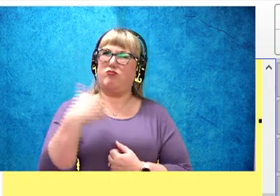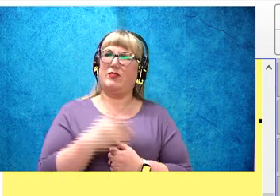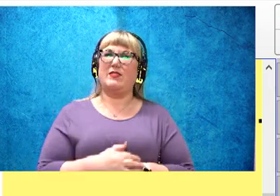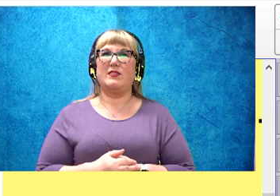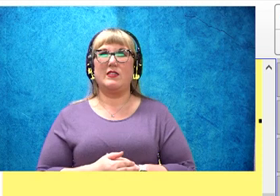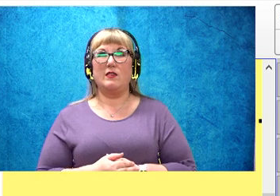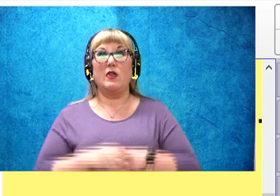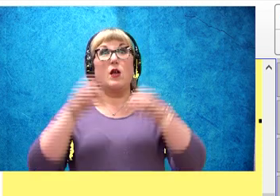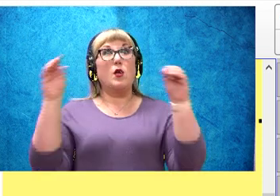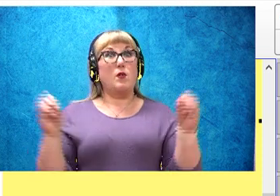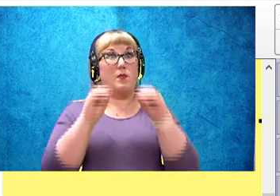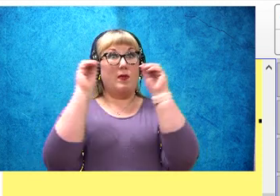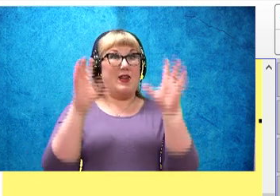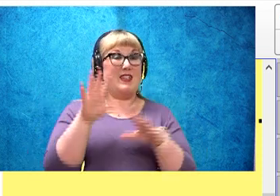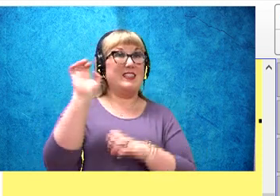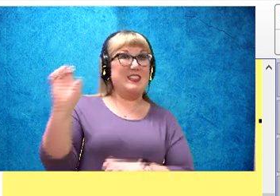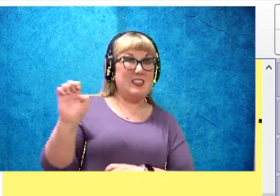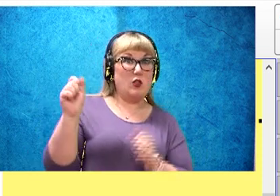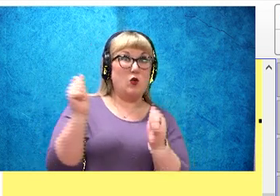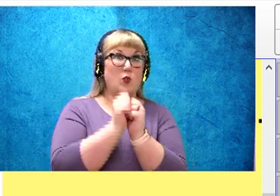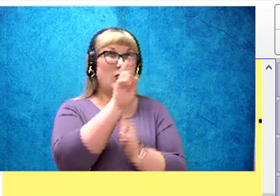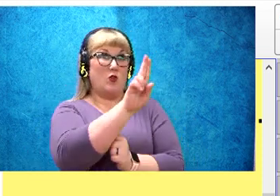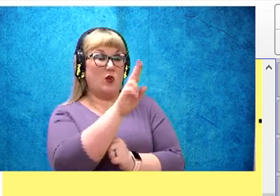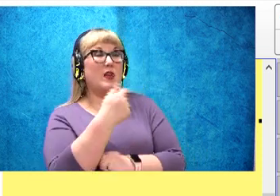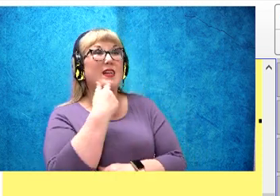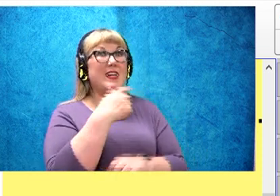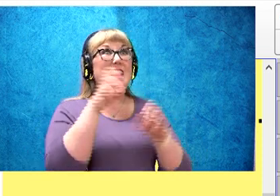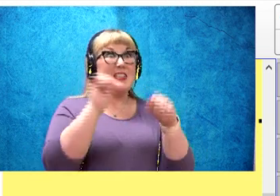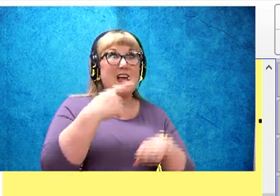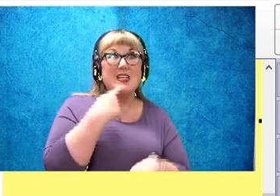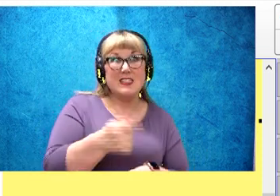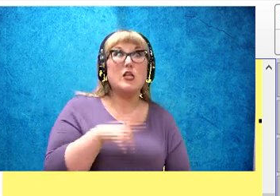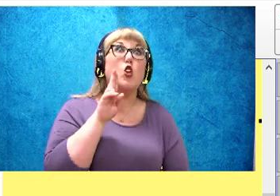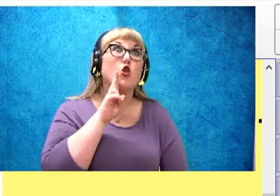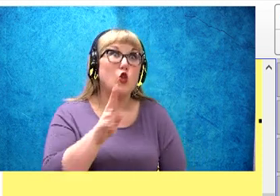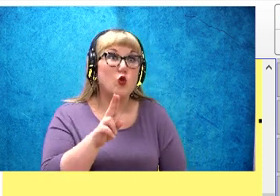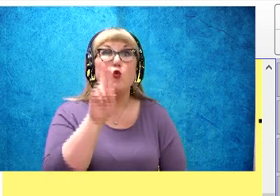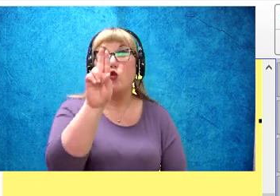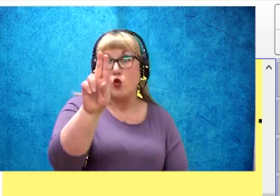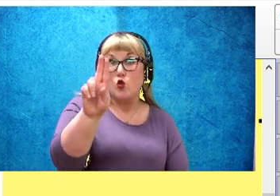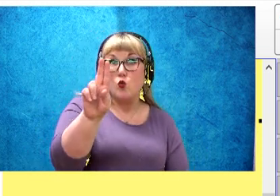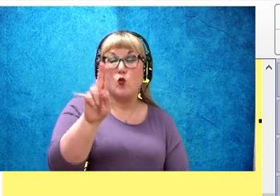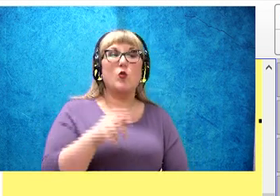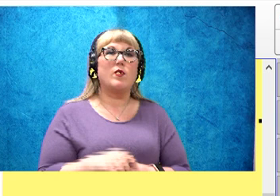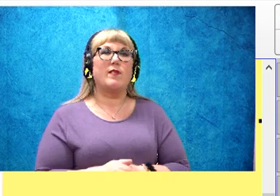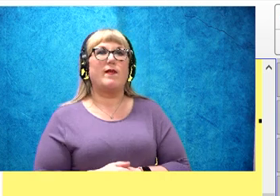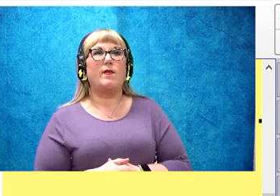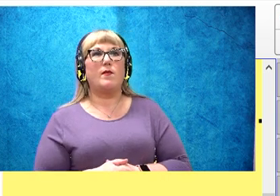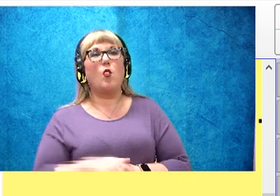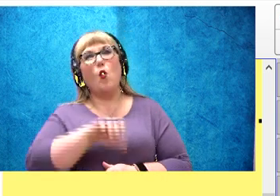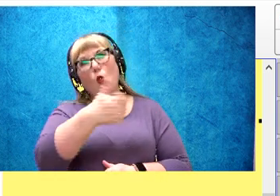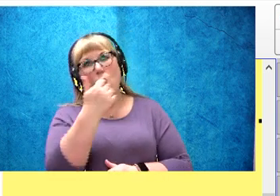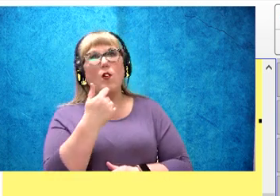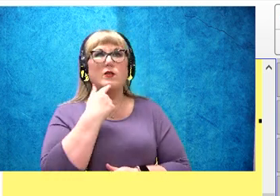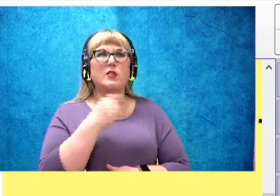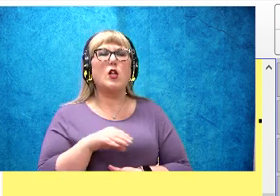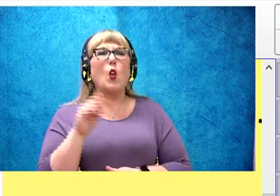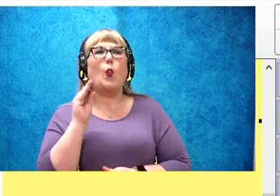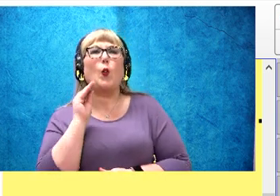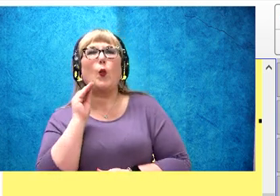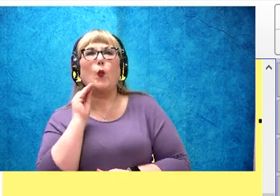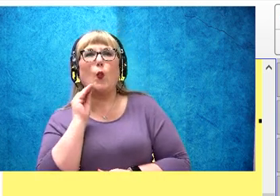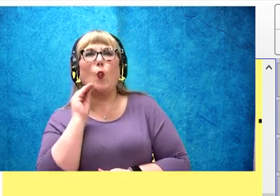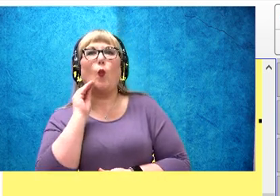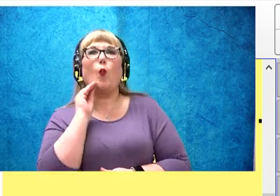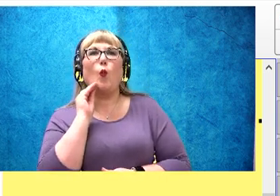Magic E with U can say U like in mule or it can say U like